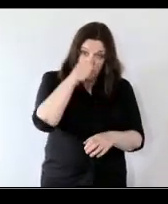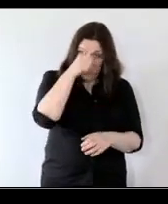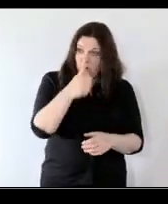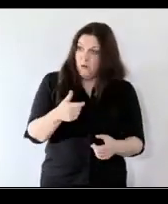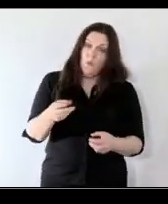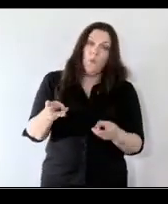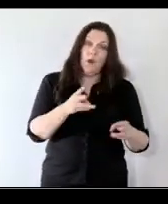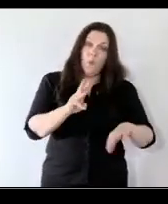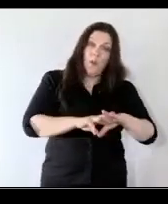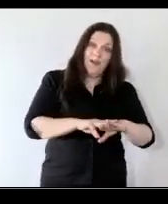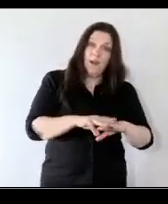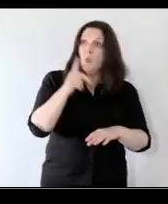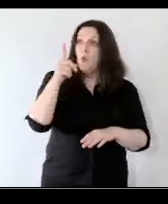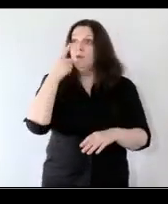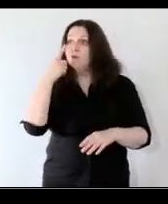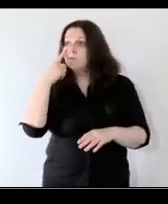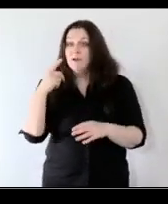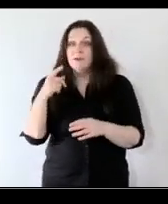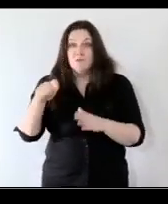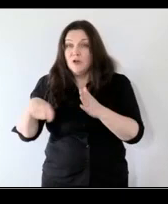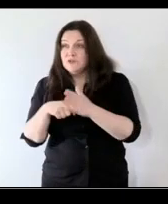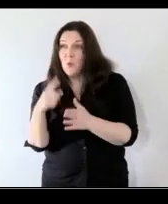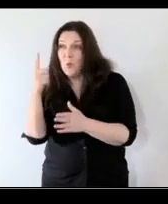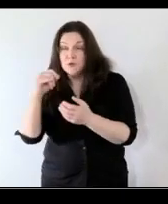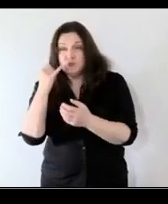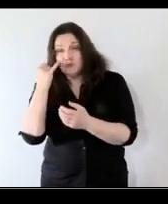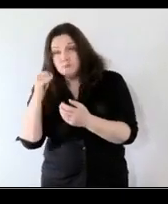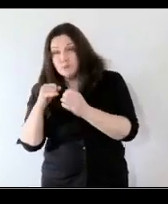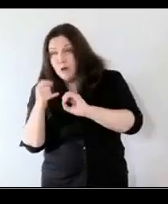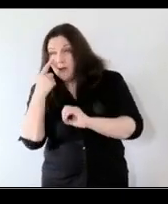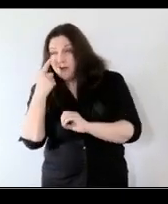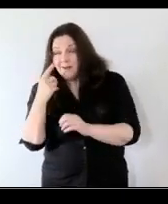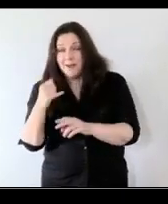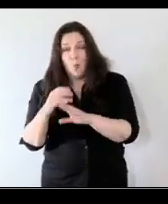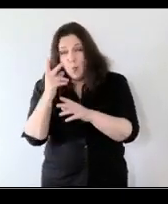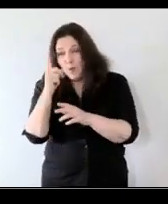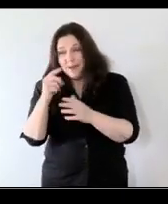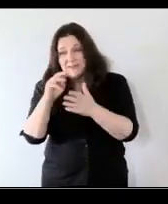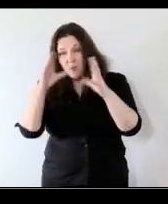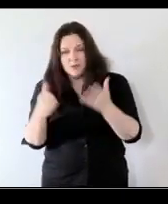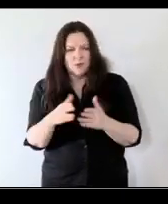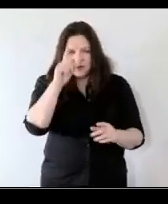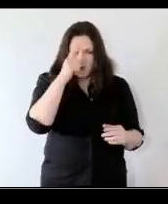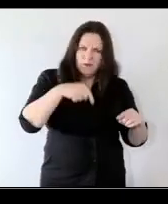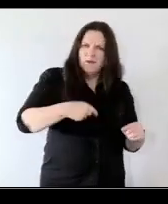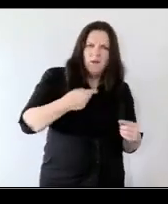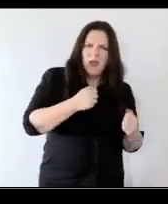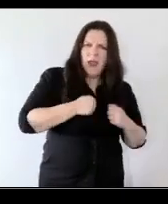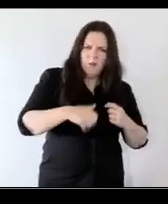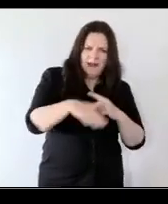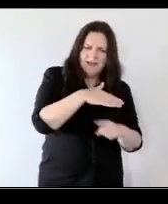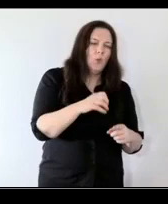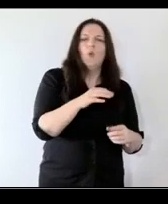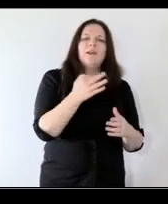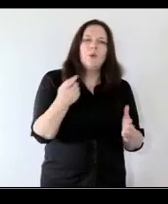in one trial in one place in the world we don't know how to work in our place and we don't know how to work if we add something onto it or